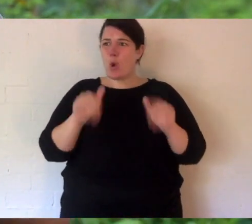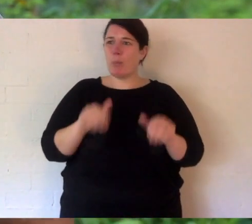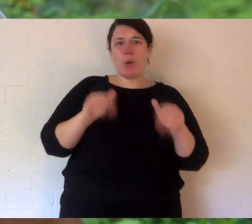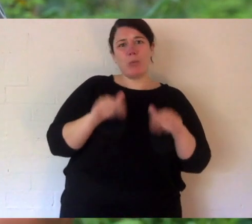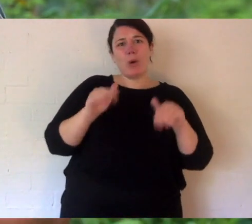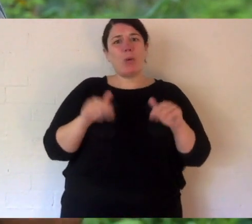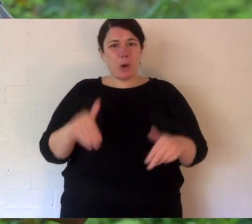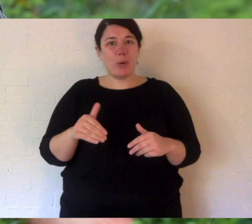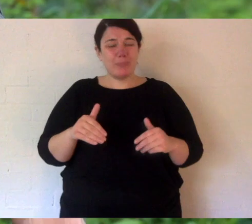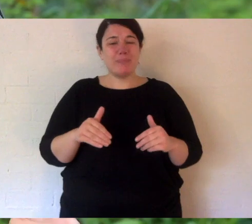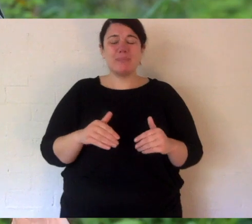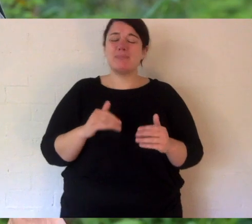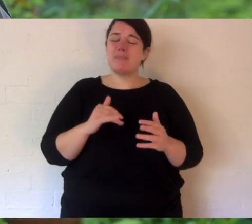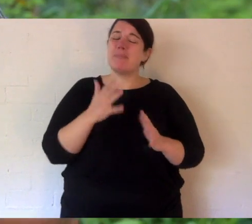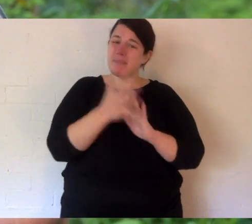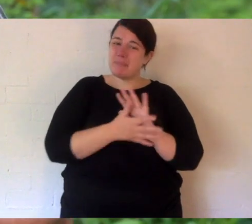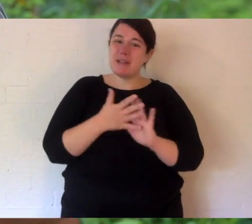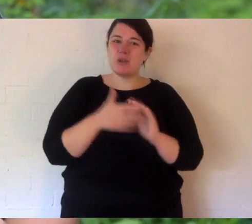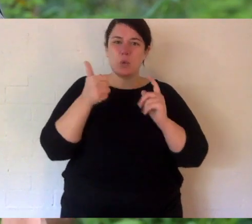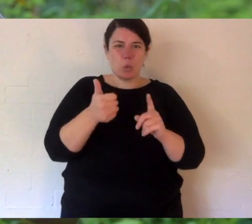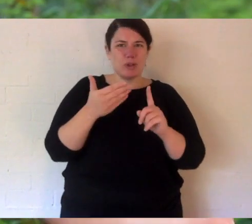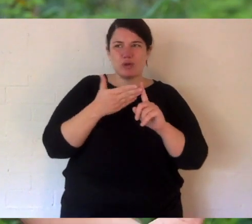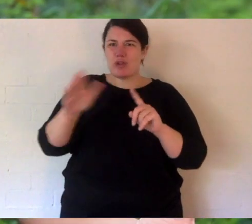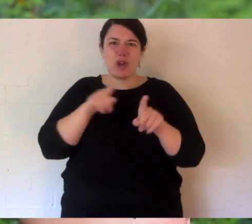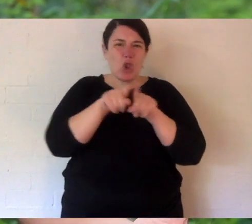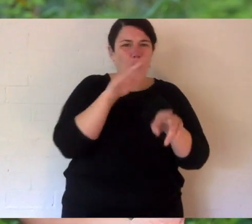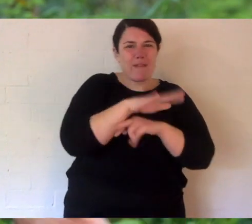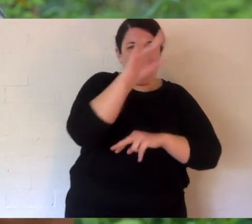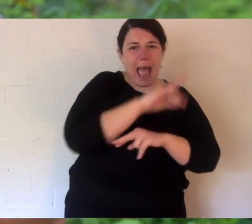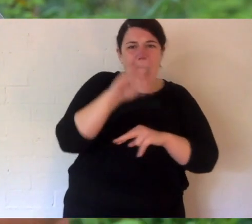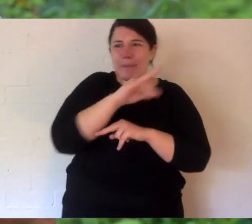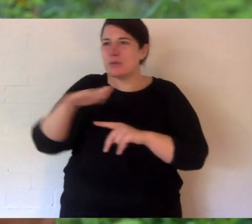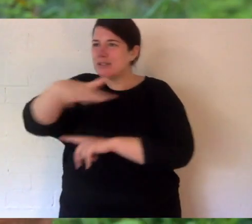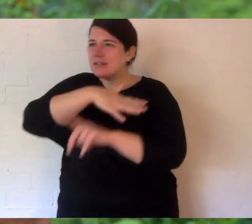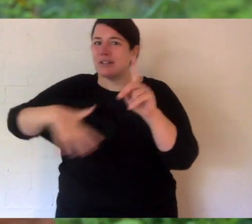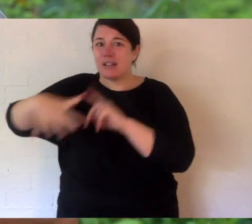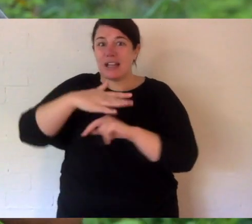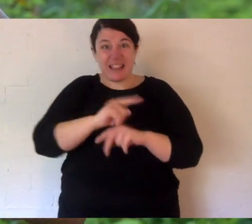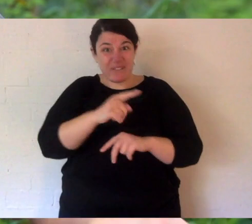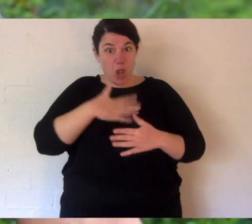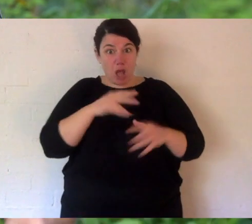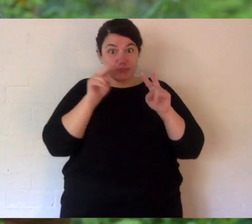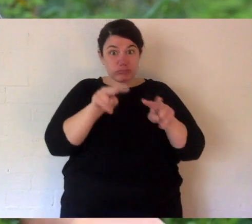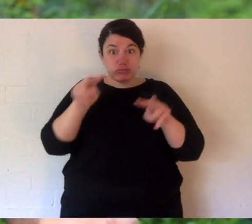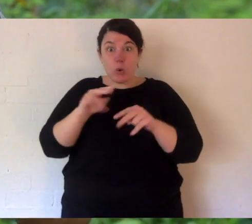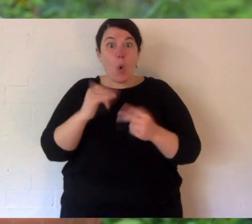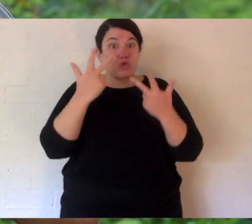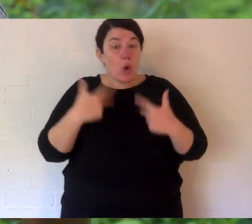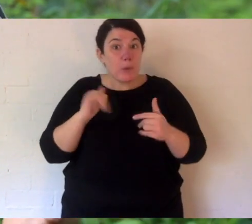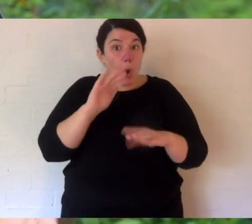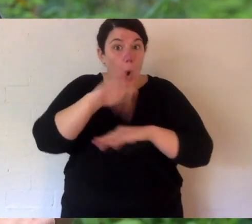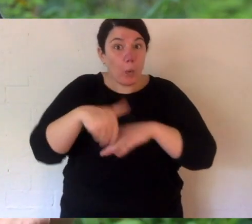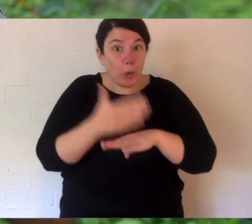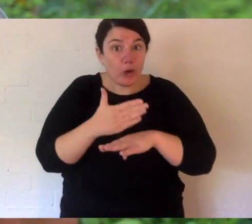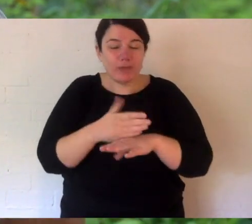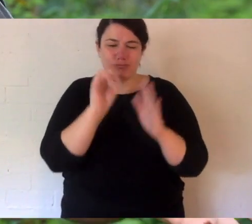moment like you probably do too. So this is a great distraction for us and hopefully you. If you like what you've seen or want to show me